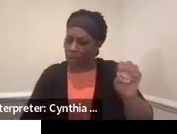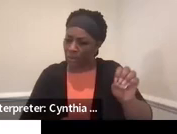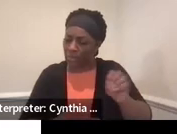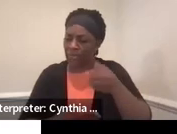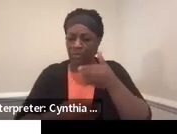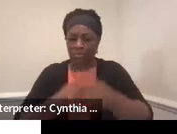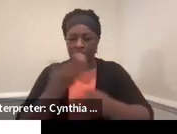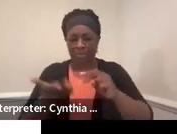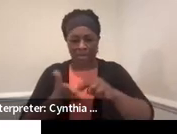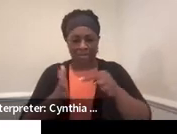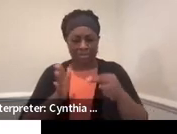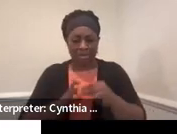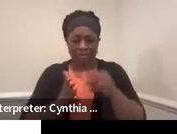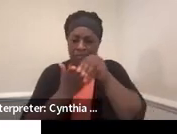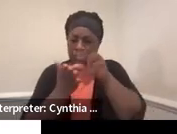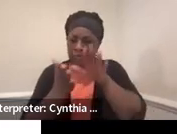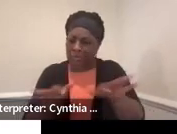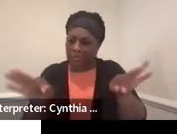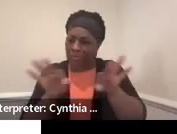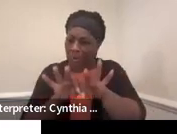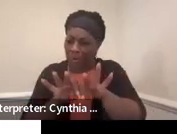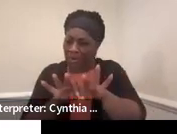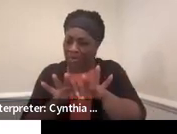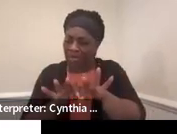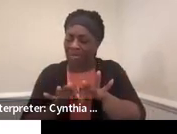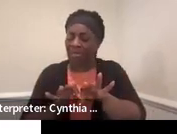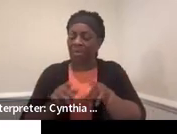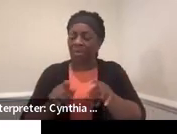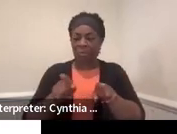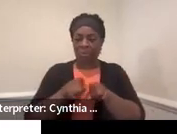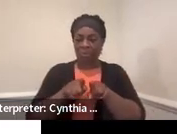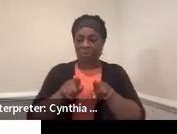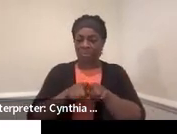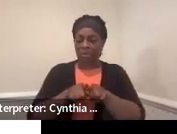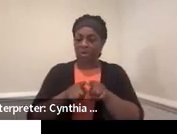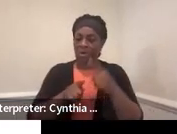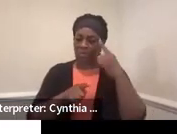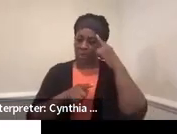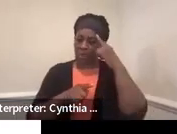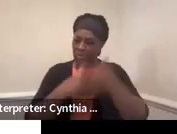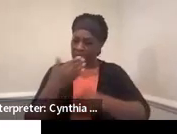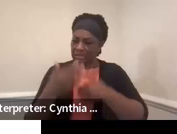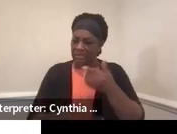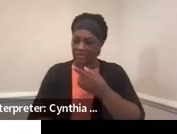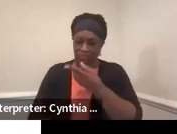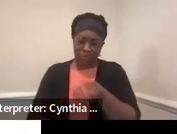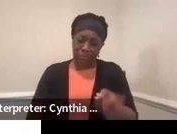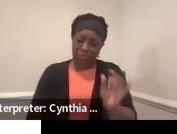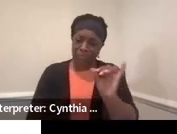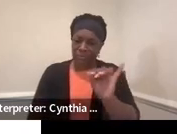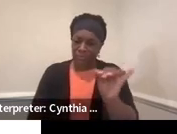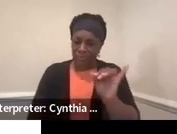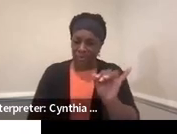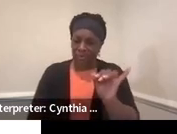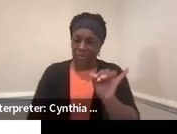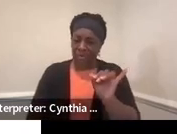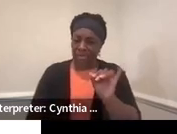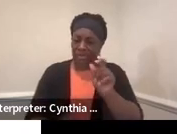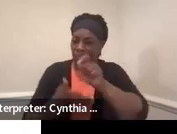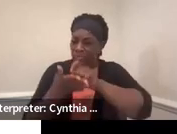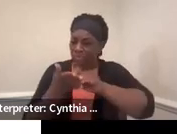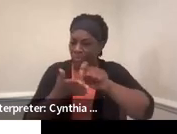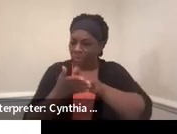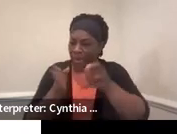meaningful for the student and we also want it to be a thoughtful process for you as well as you write these